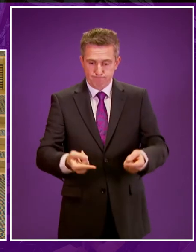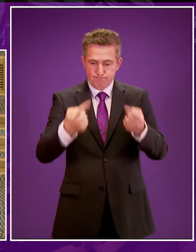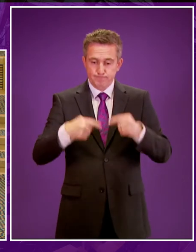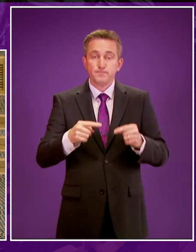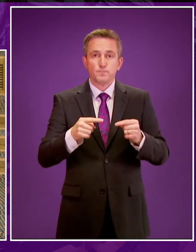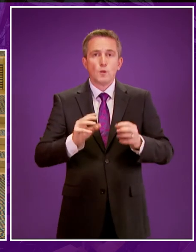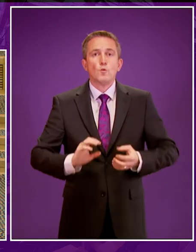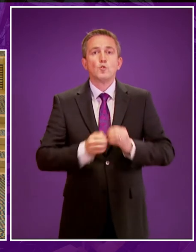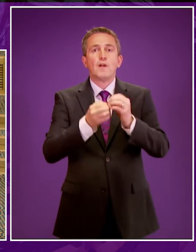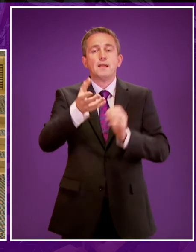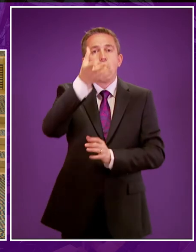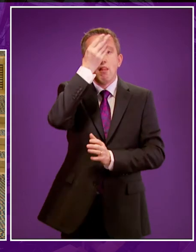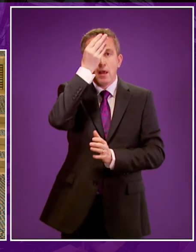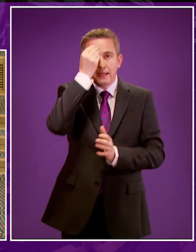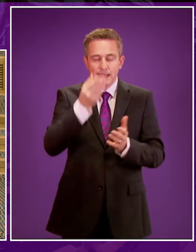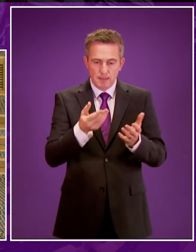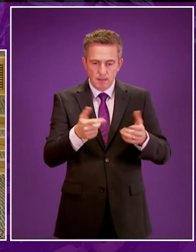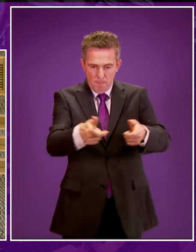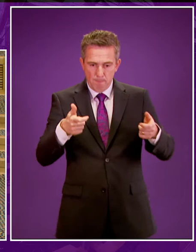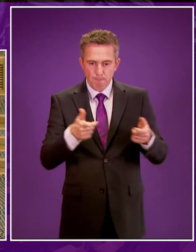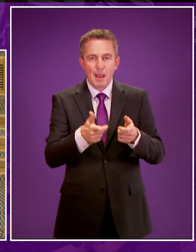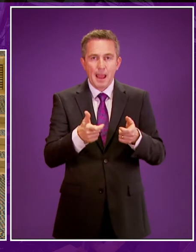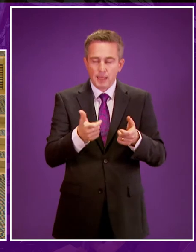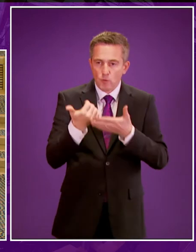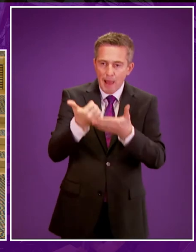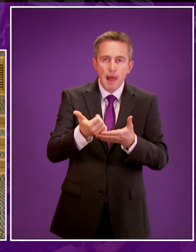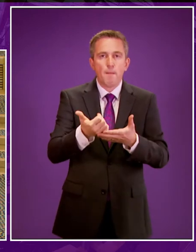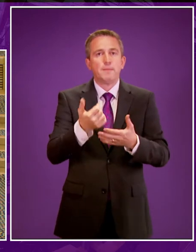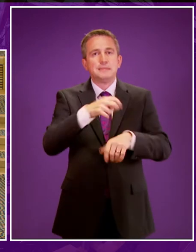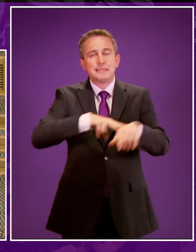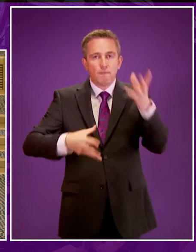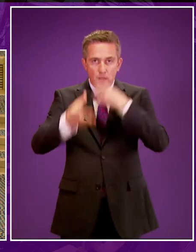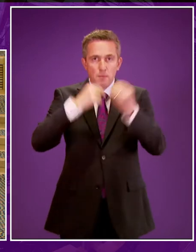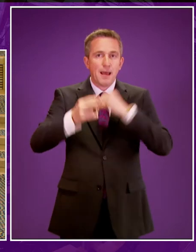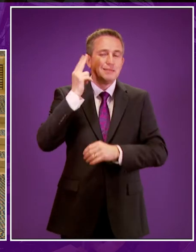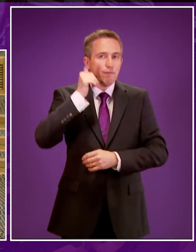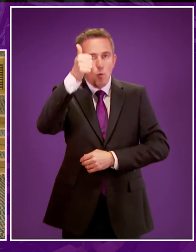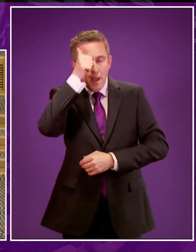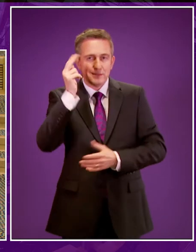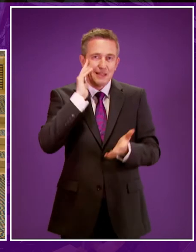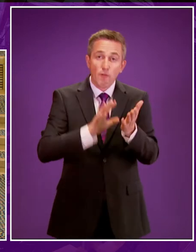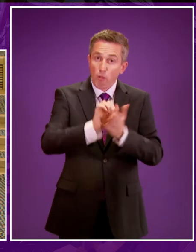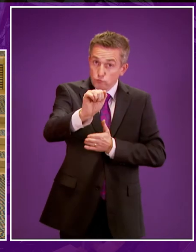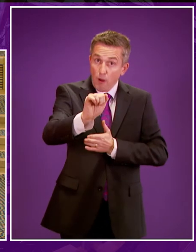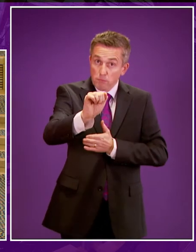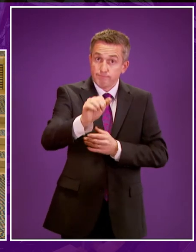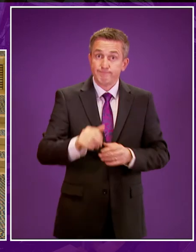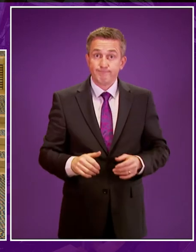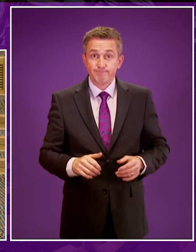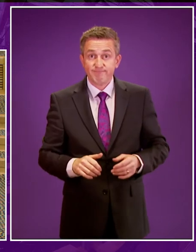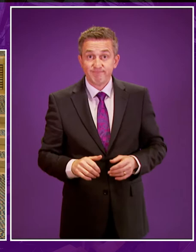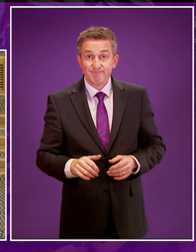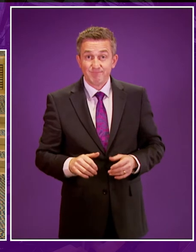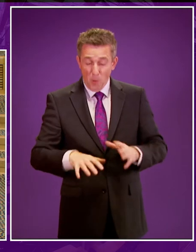learning resource for NHS staff to raise awareness of BSL and deaf culture. Presiding officer, there are 70 actions